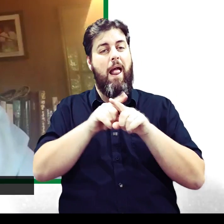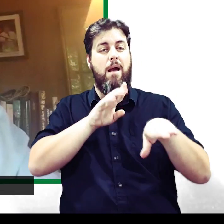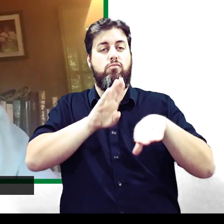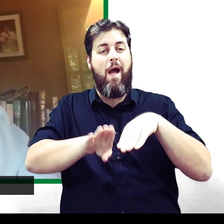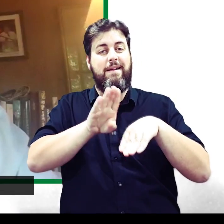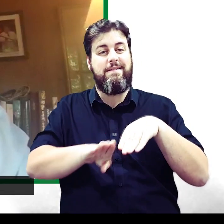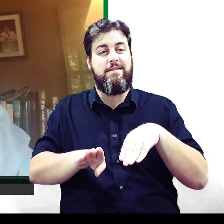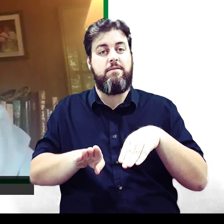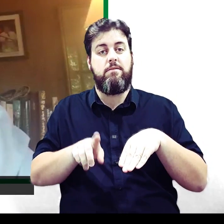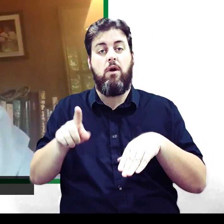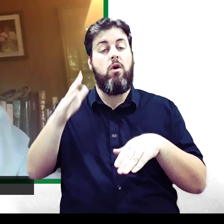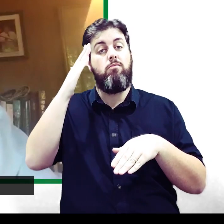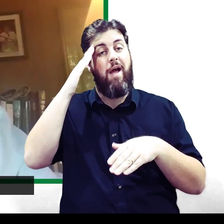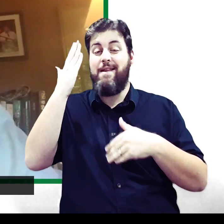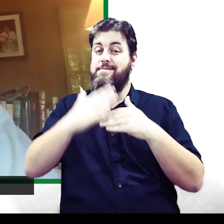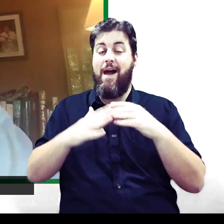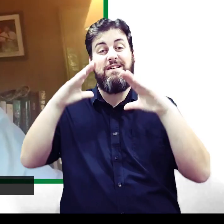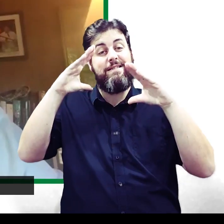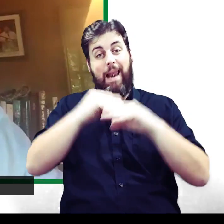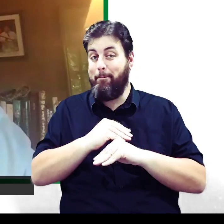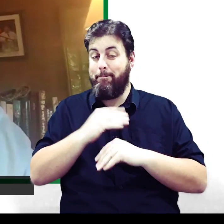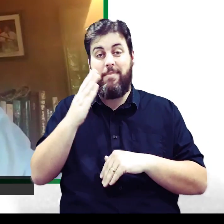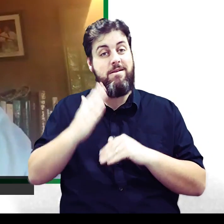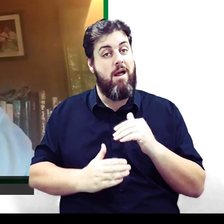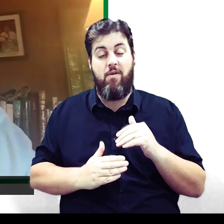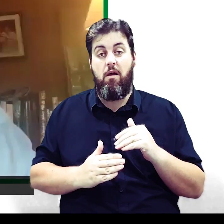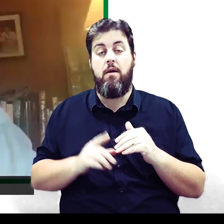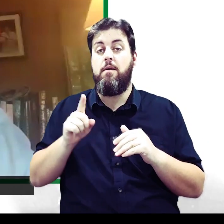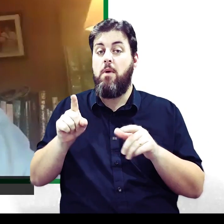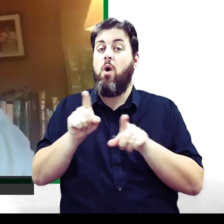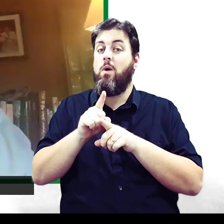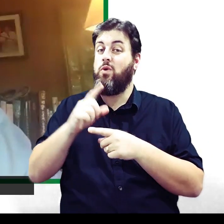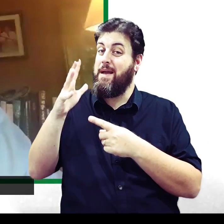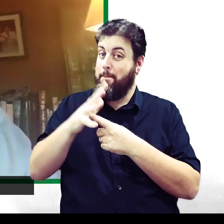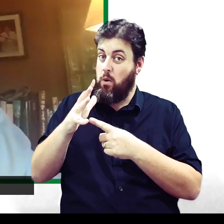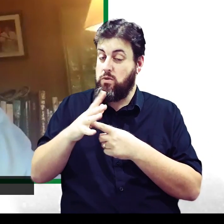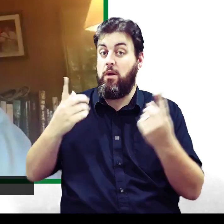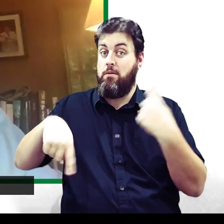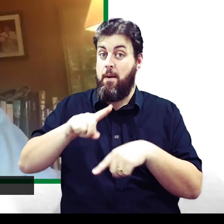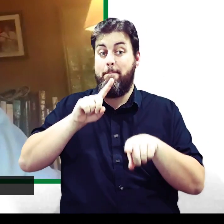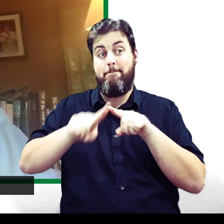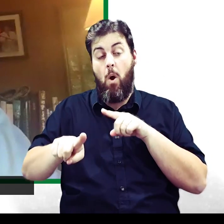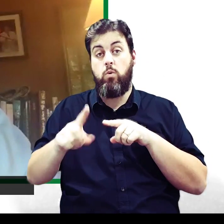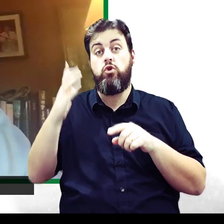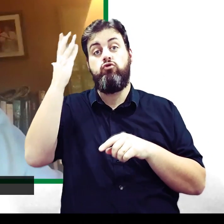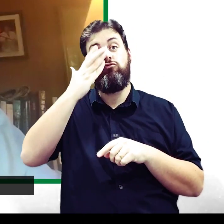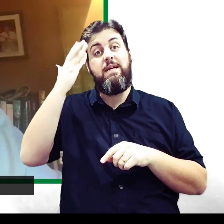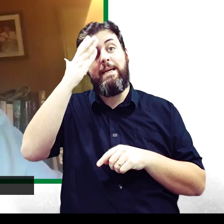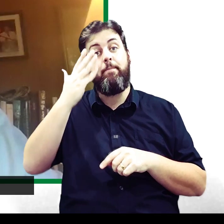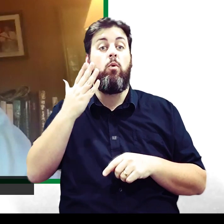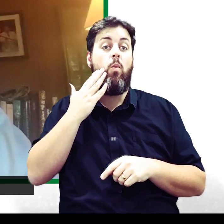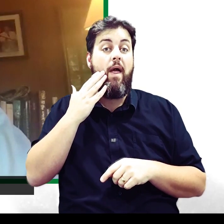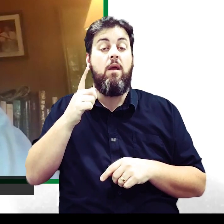because your brain never goes to sleep. I think it's also important to remember that we generally dream